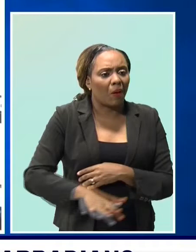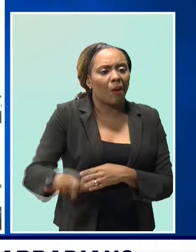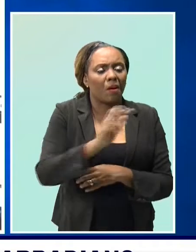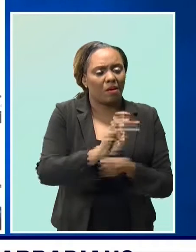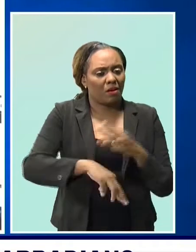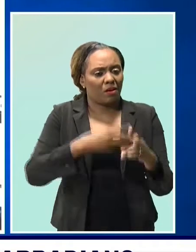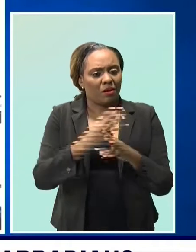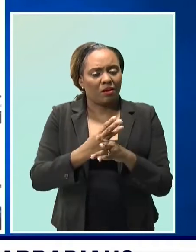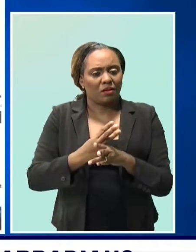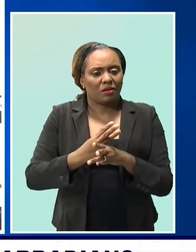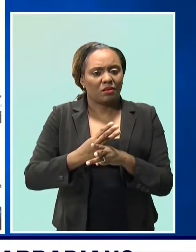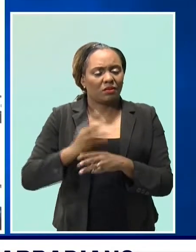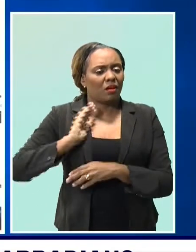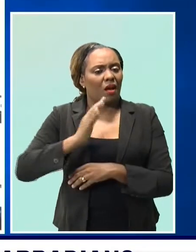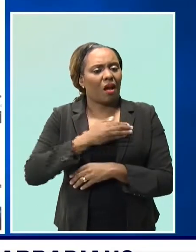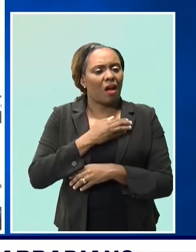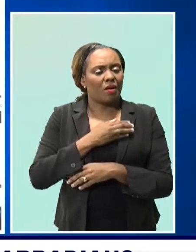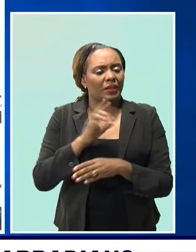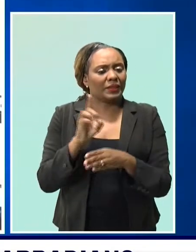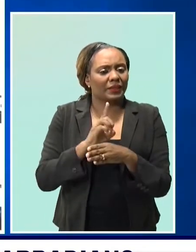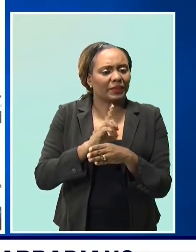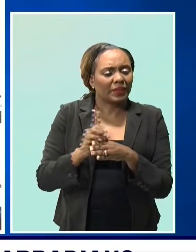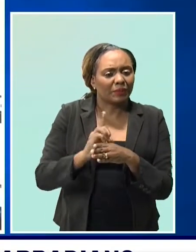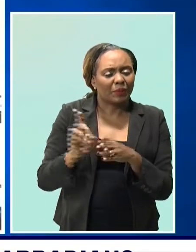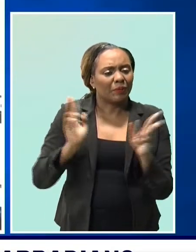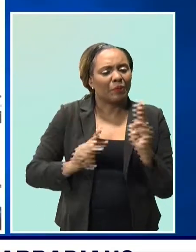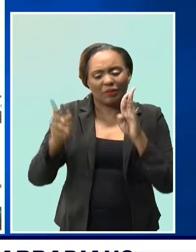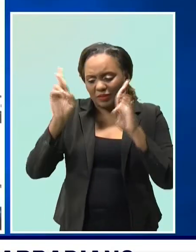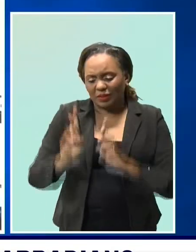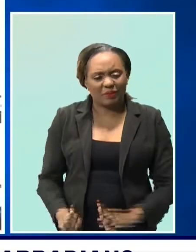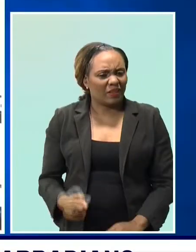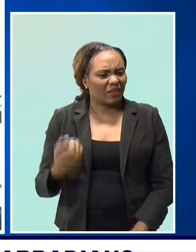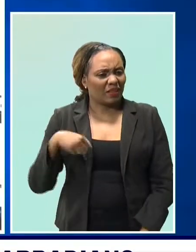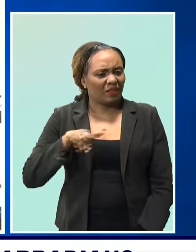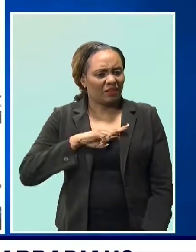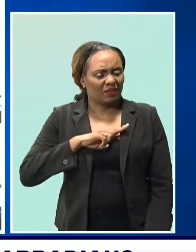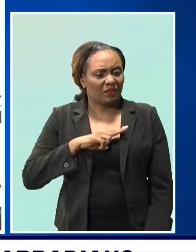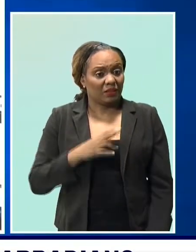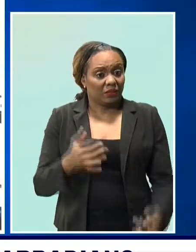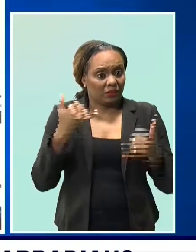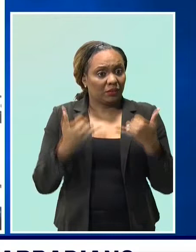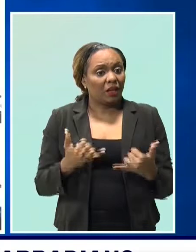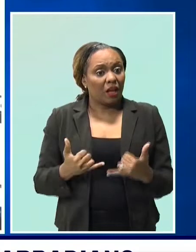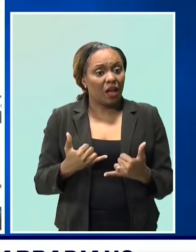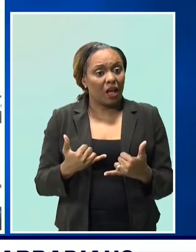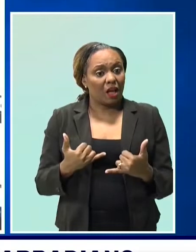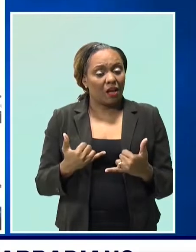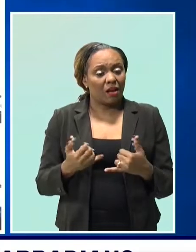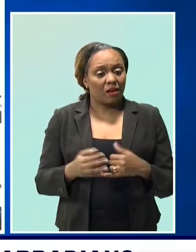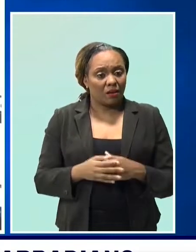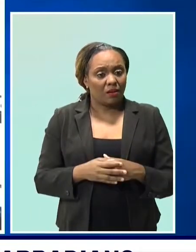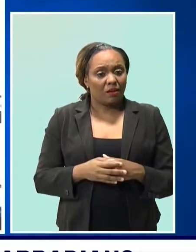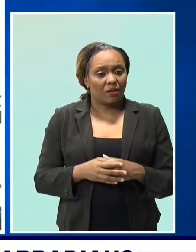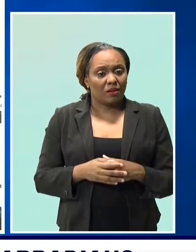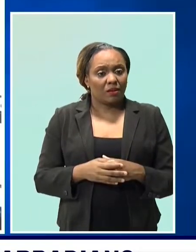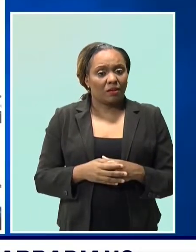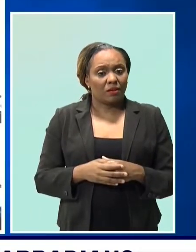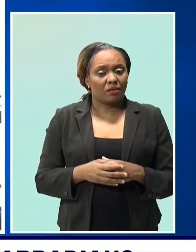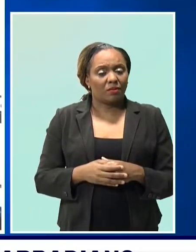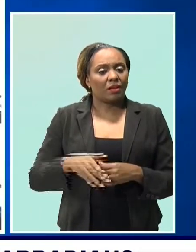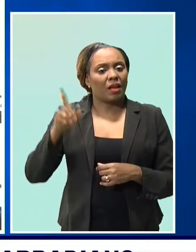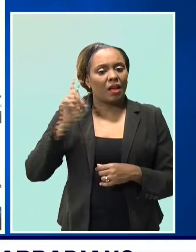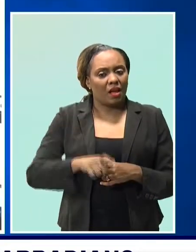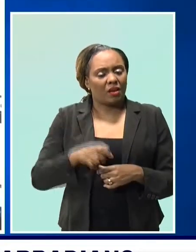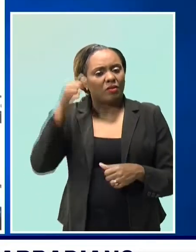and national governance structures are respected. In this time of crisis, we must be true to